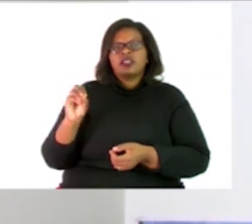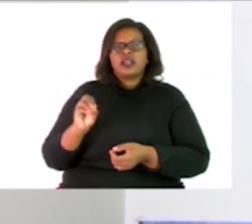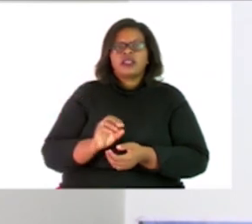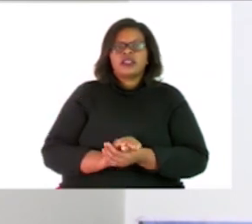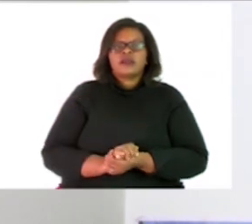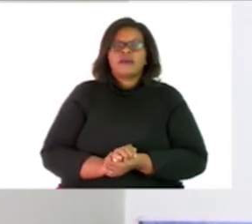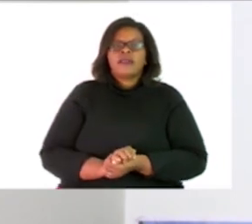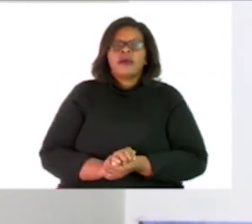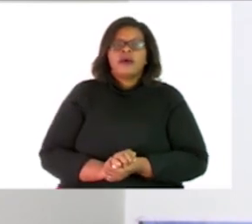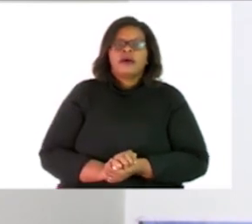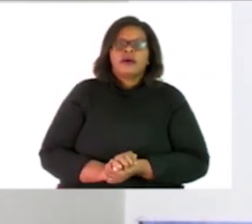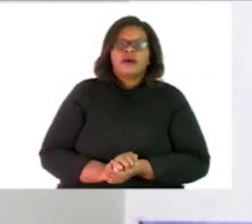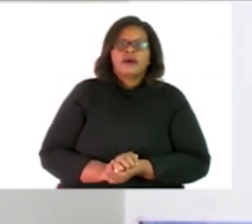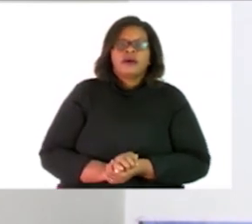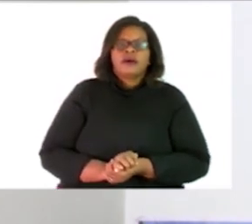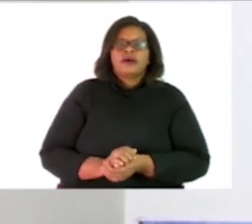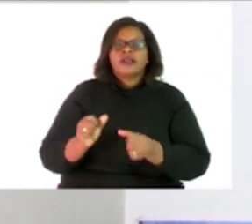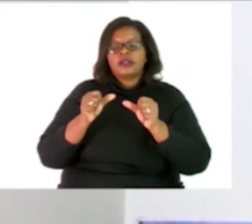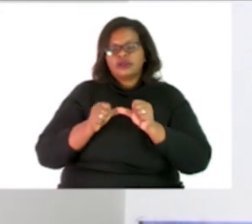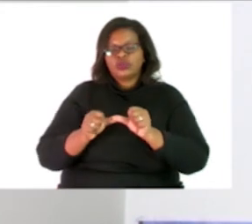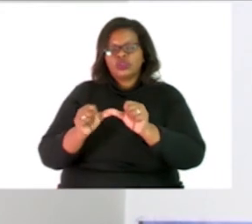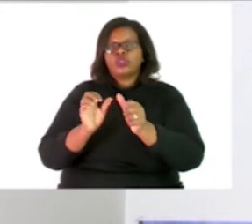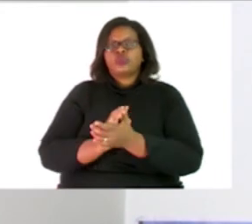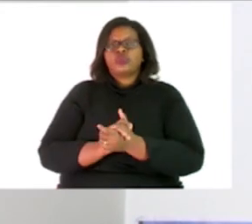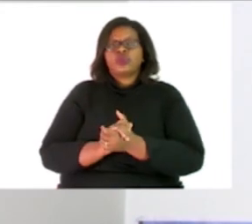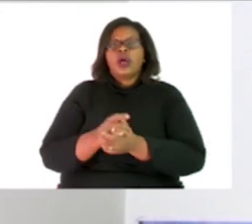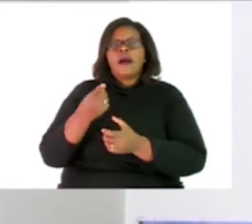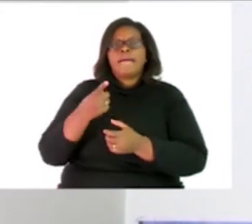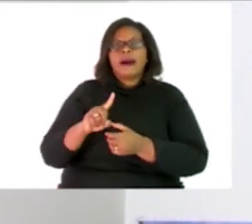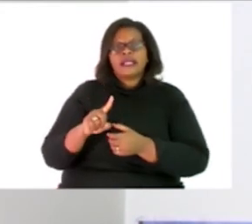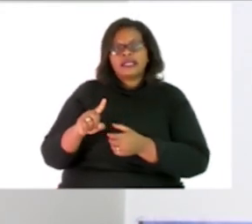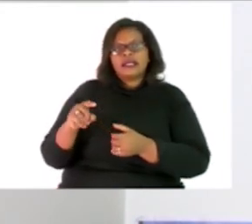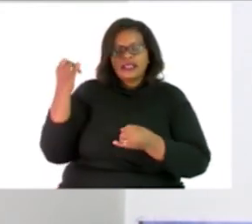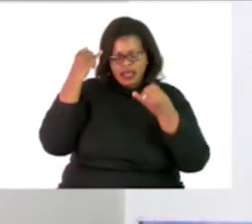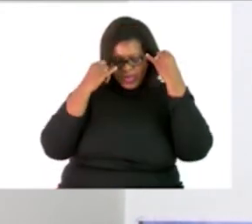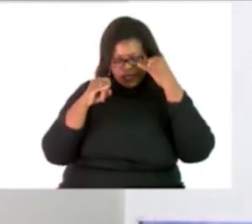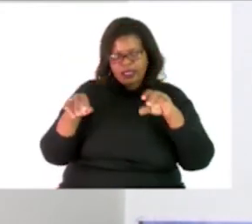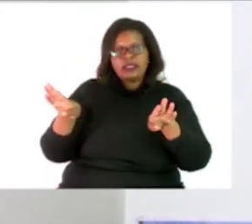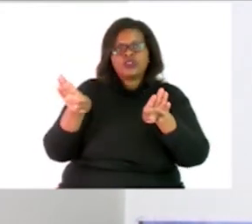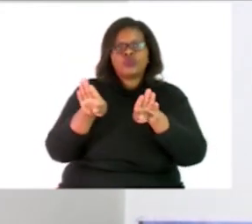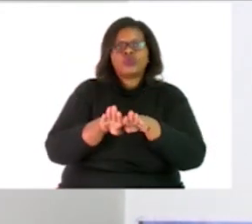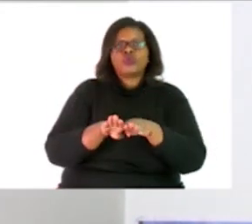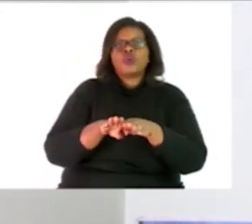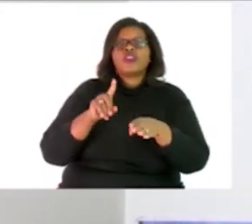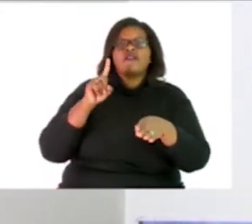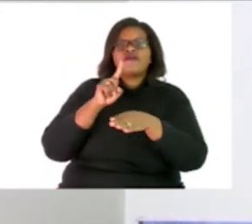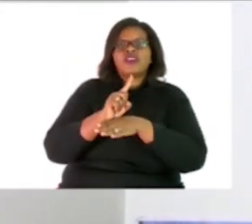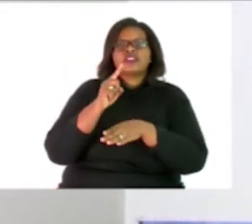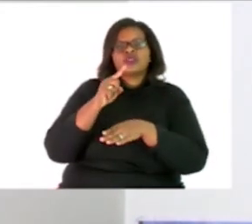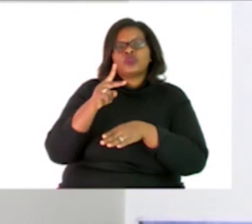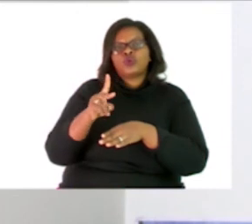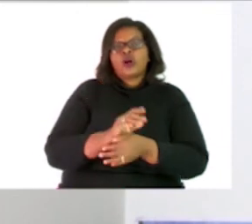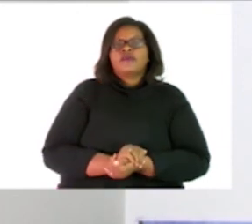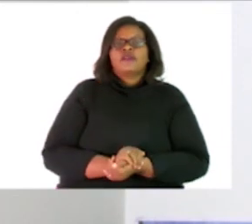It goes It goes But the recommendation is to do the first 12 You can do I have